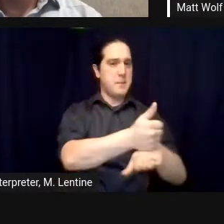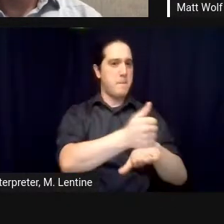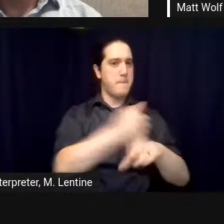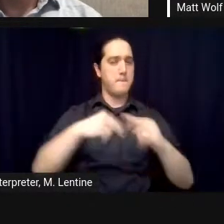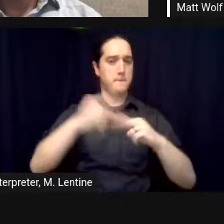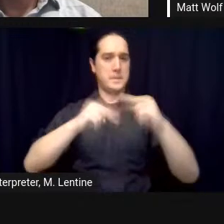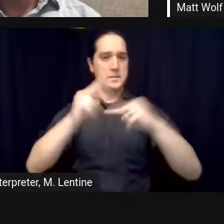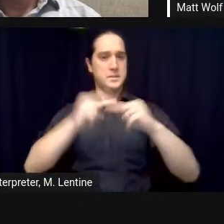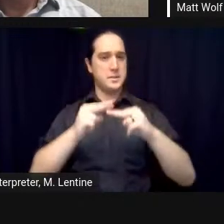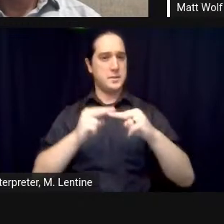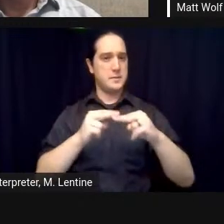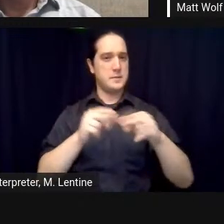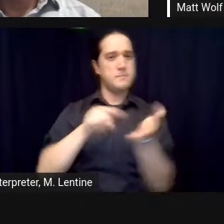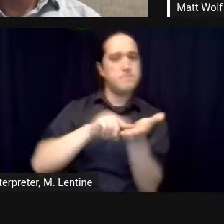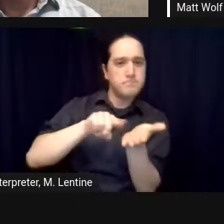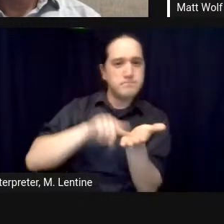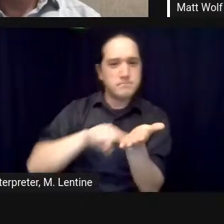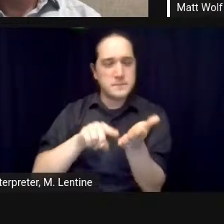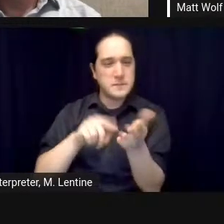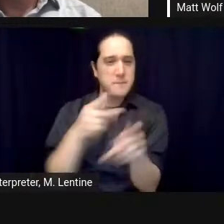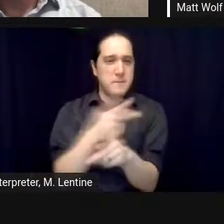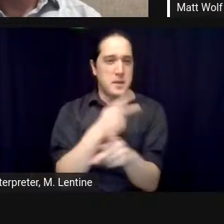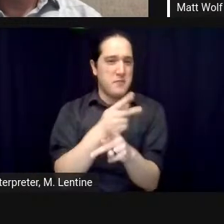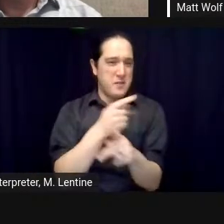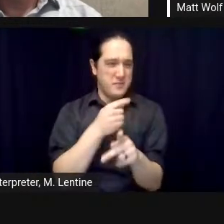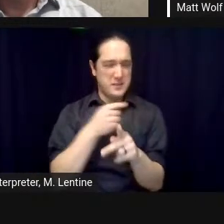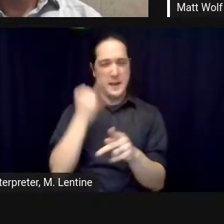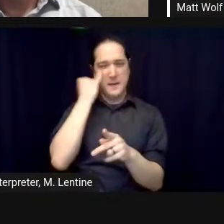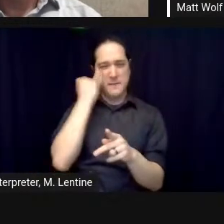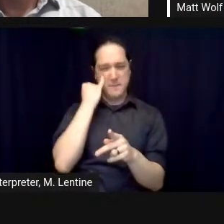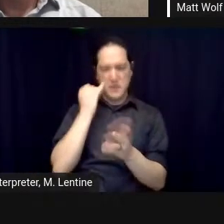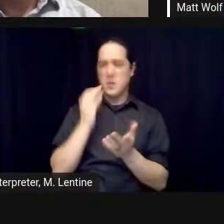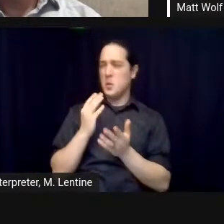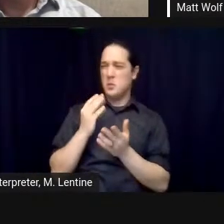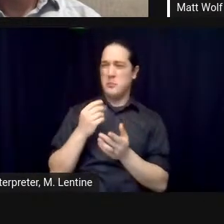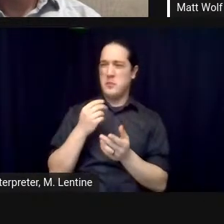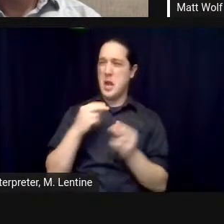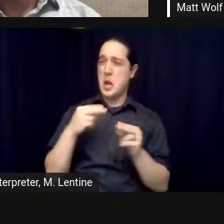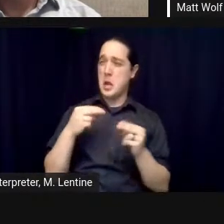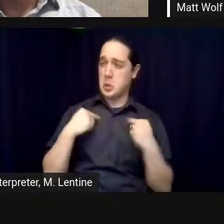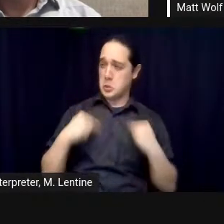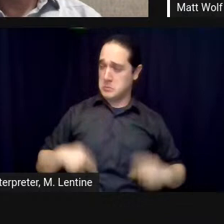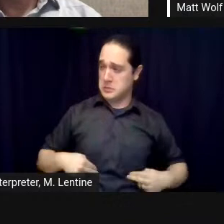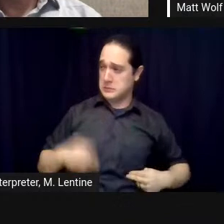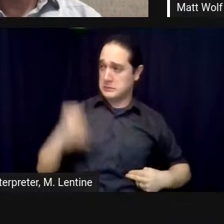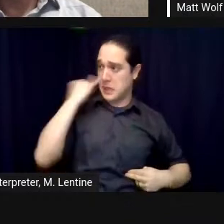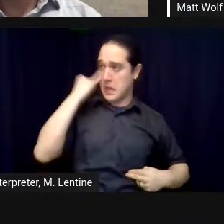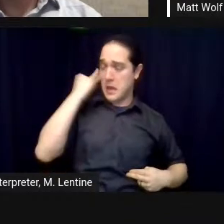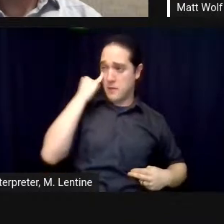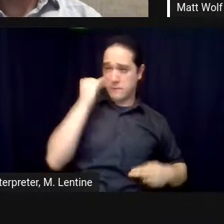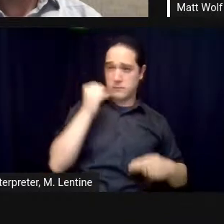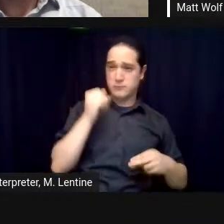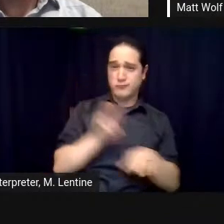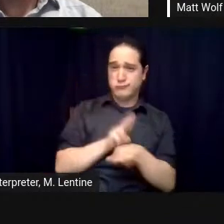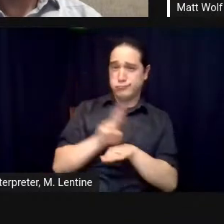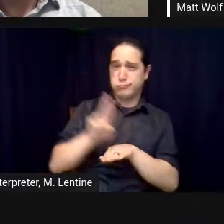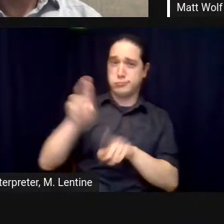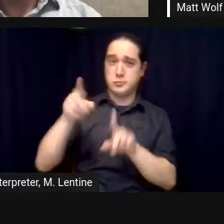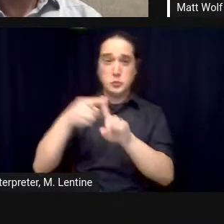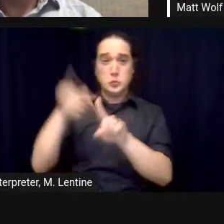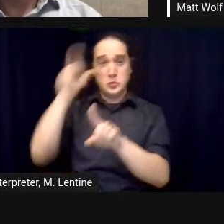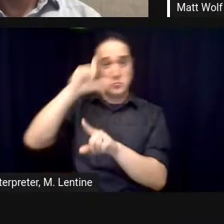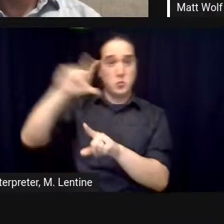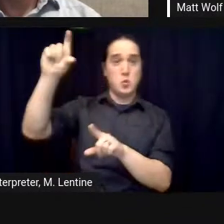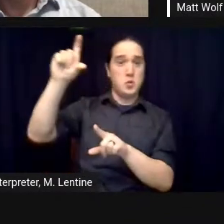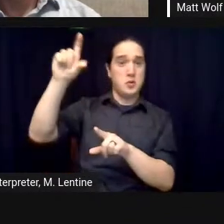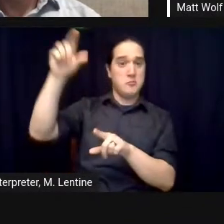peace you know without polluting each other it would be so obvious that this was important so we used to joke